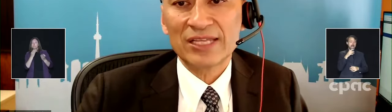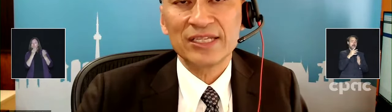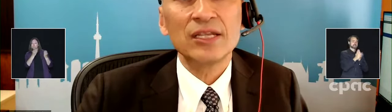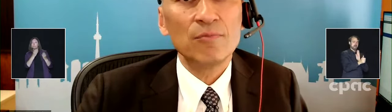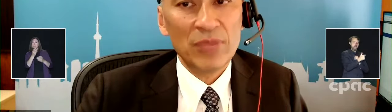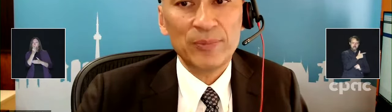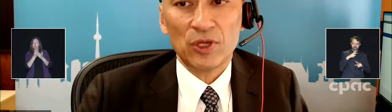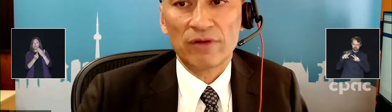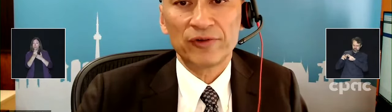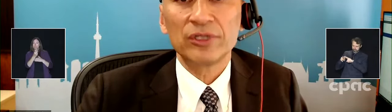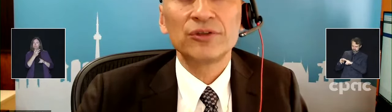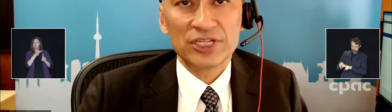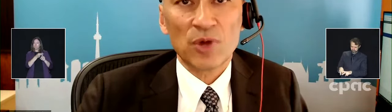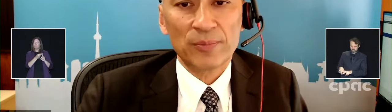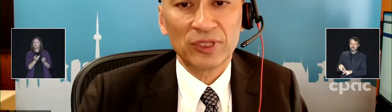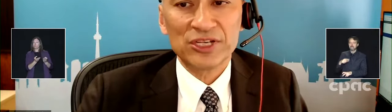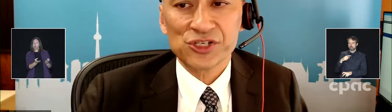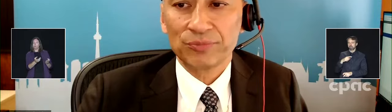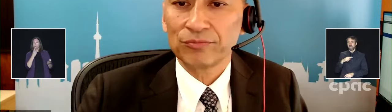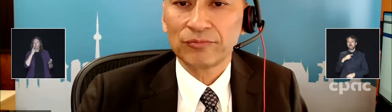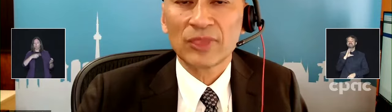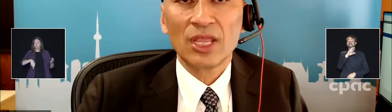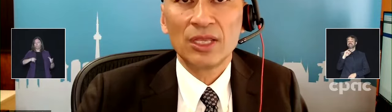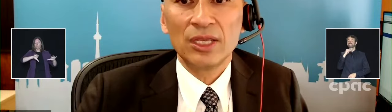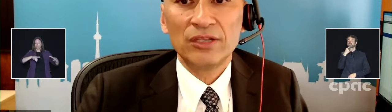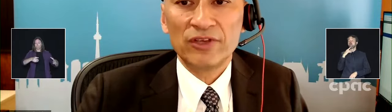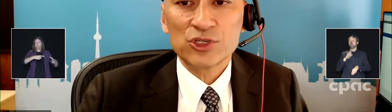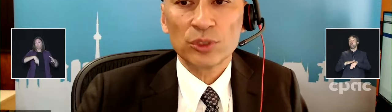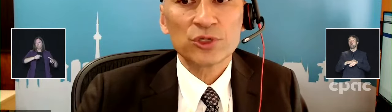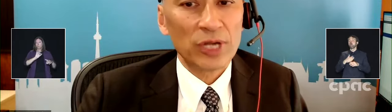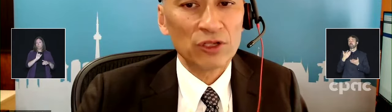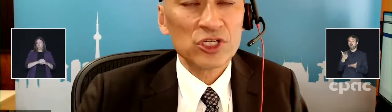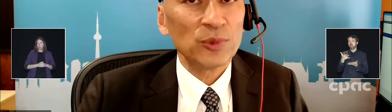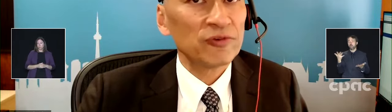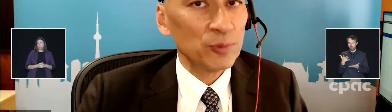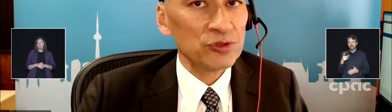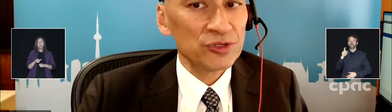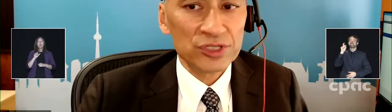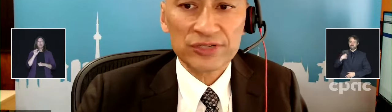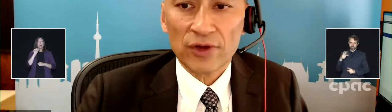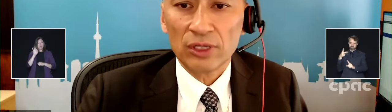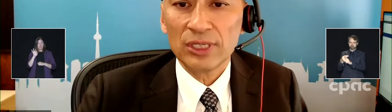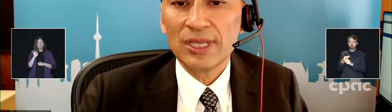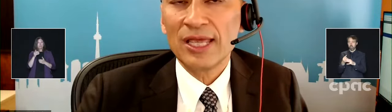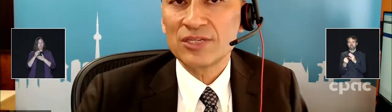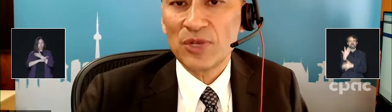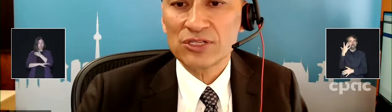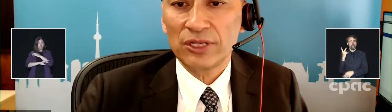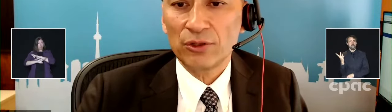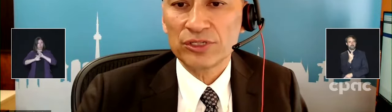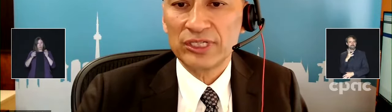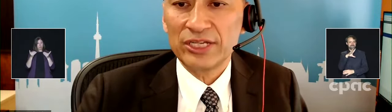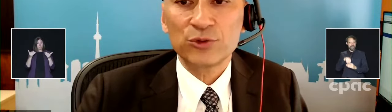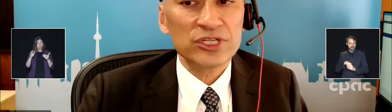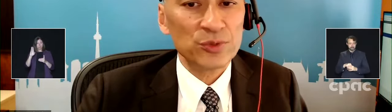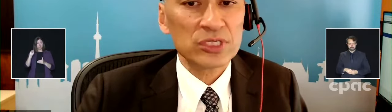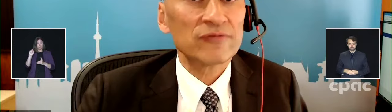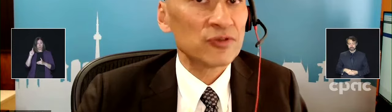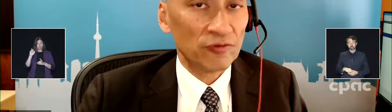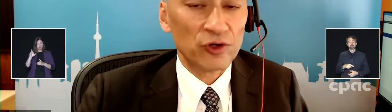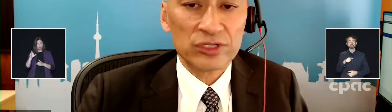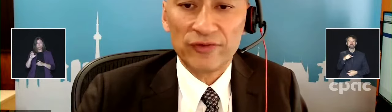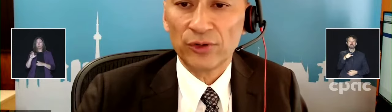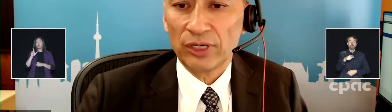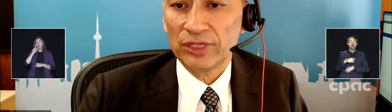bivalent vaccine may be offered to this population. Individuals who are eligible for boosters this fall, especially those at increased